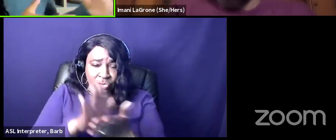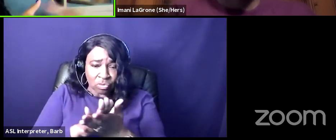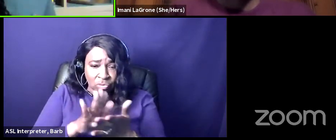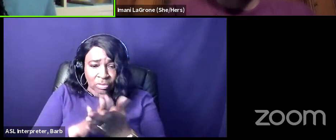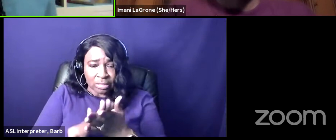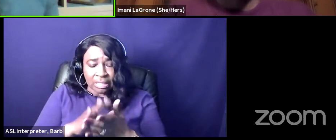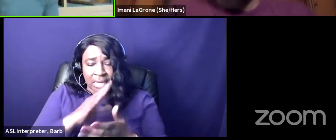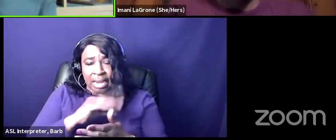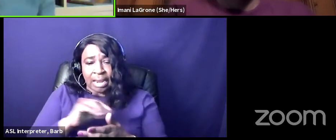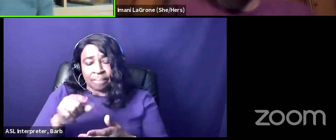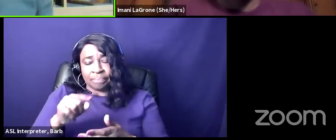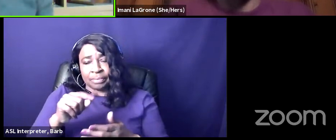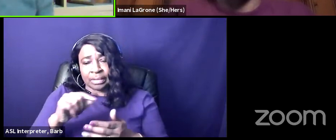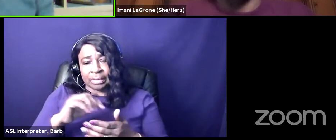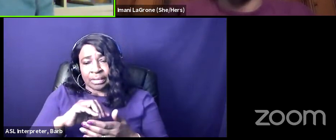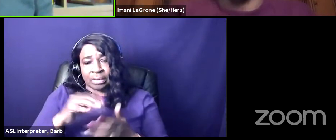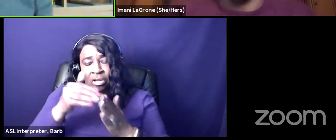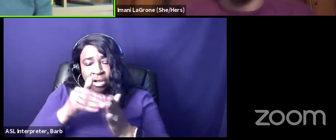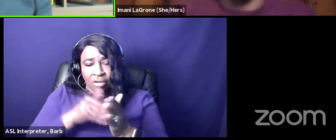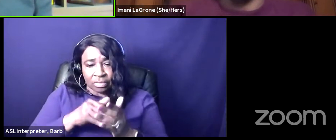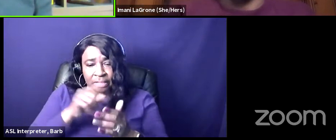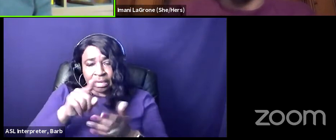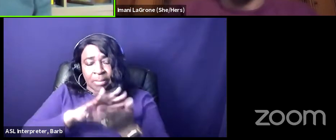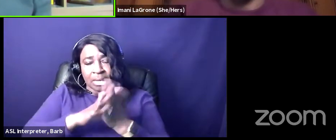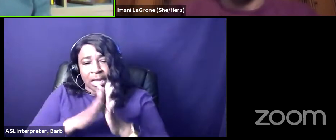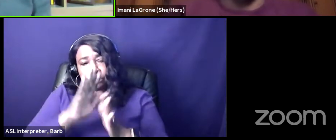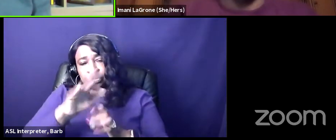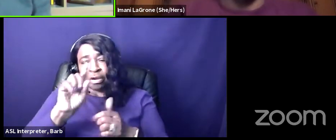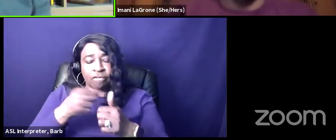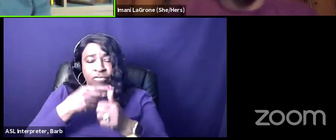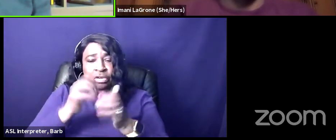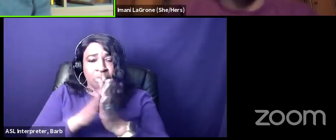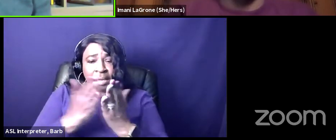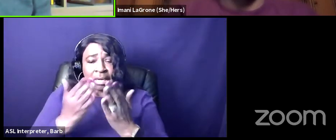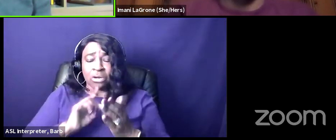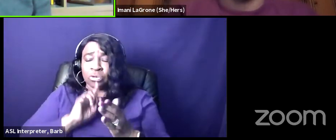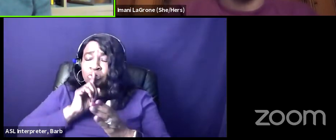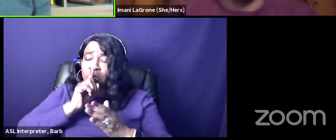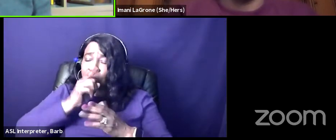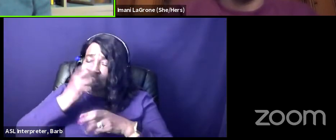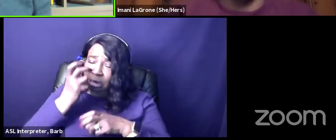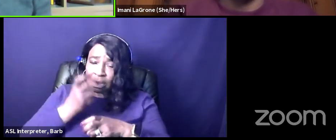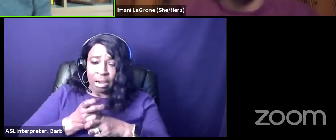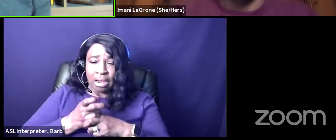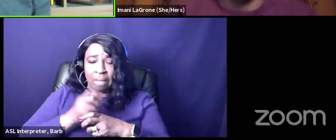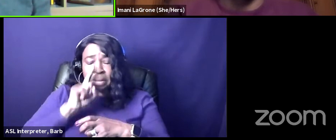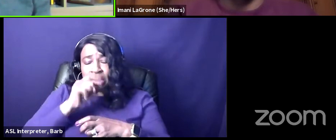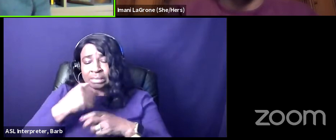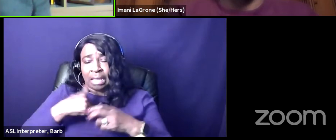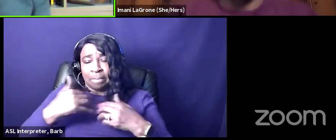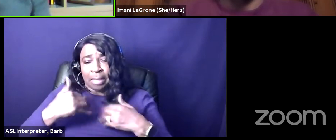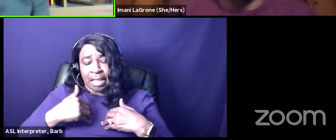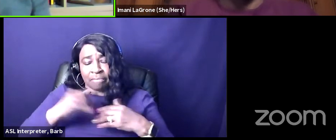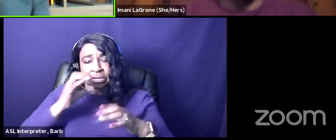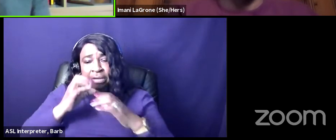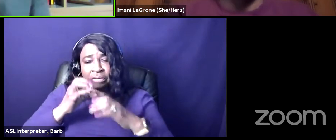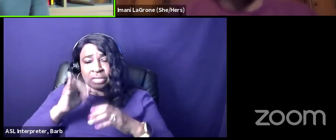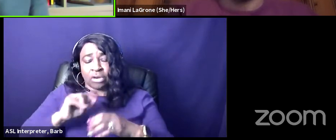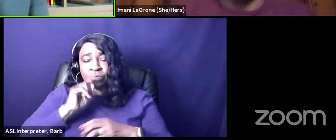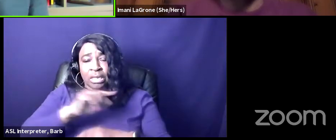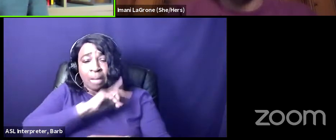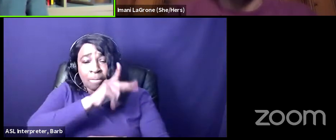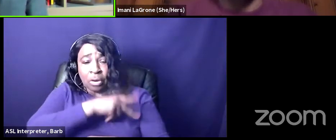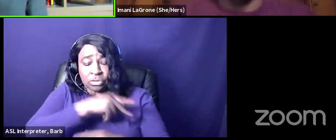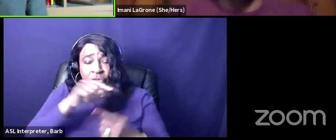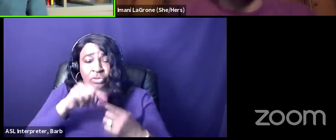becomes you know oftentimes your first book it was really really really hard right because i'm having conversations that are really personal to